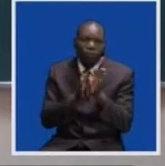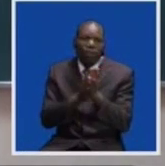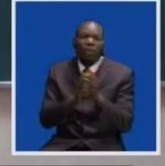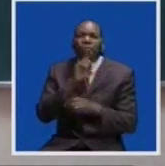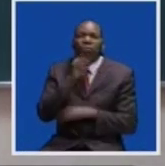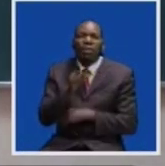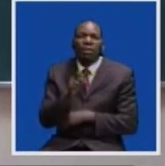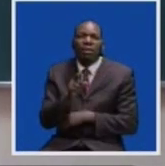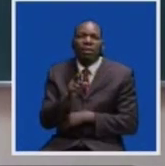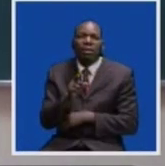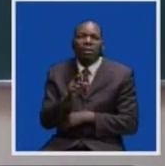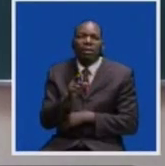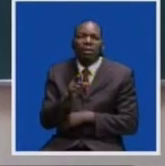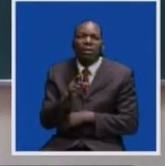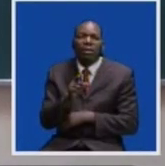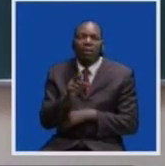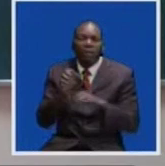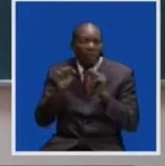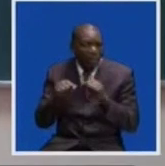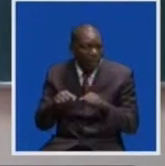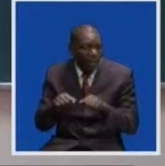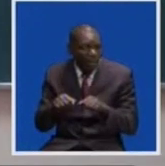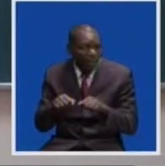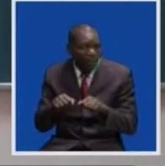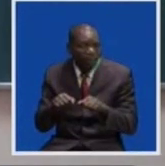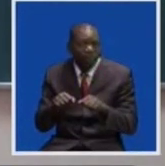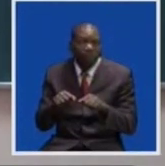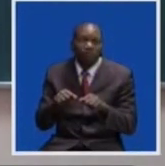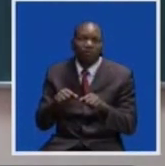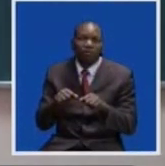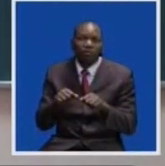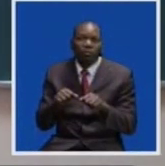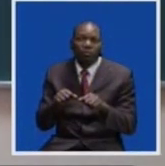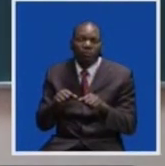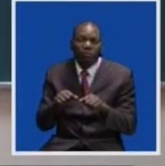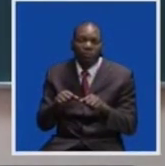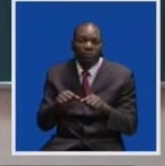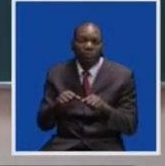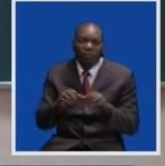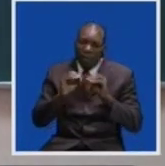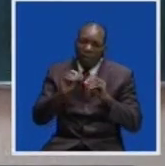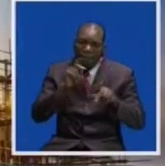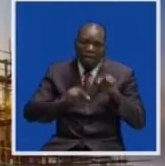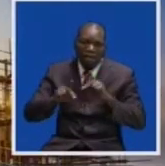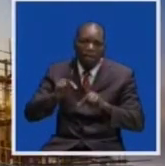we can actually impart that knowledge to the people there.